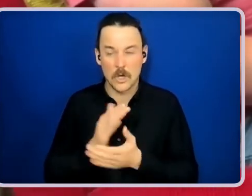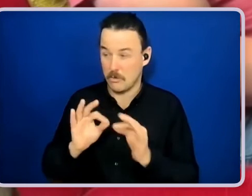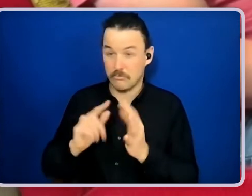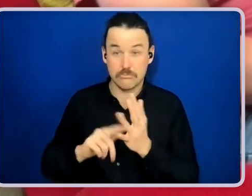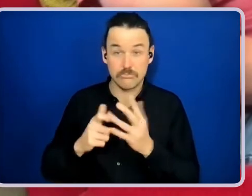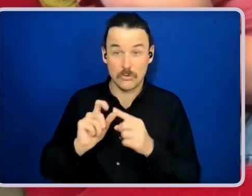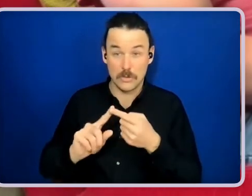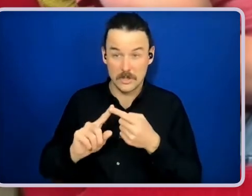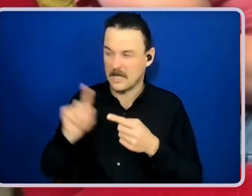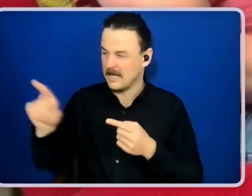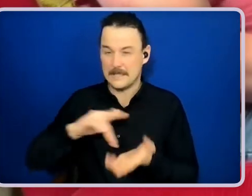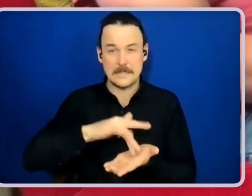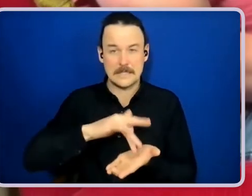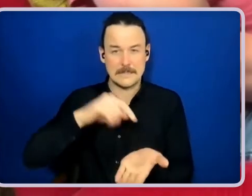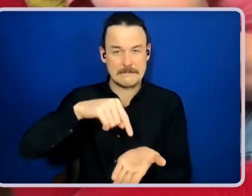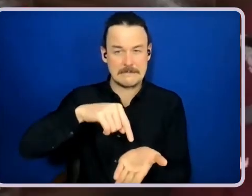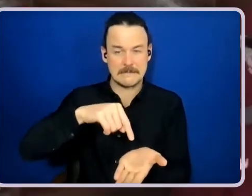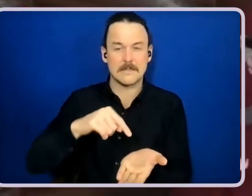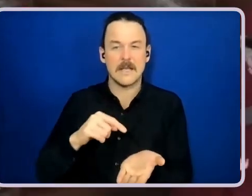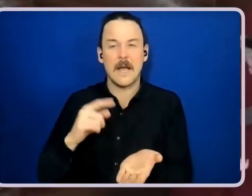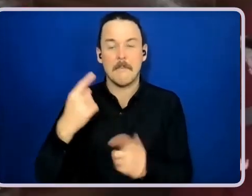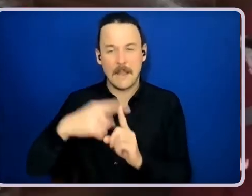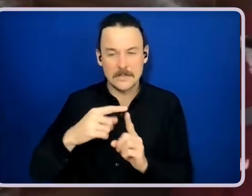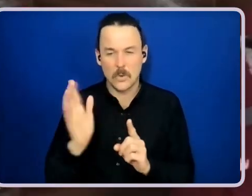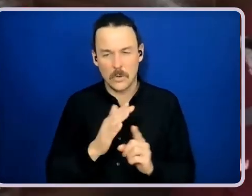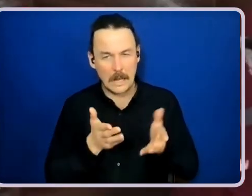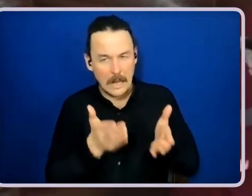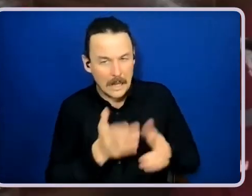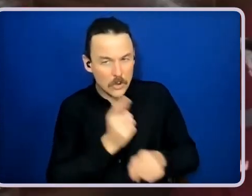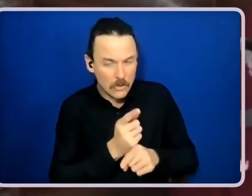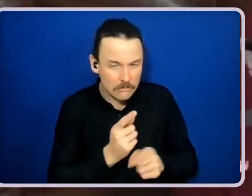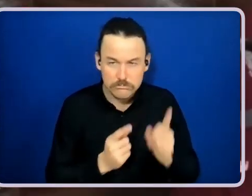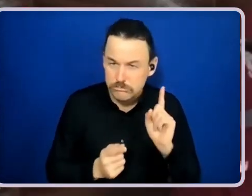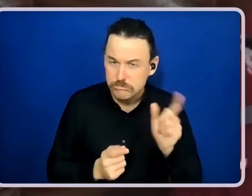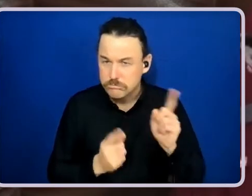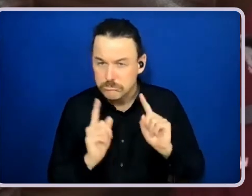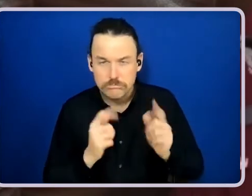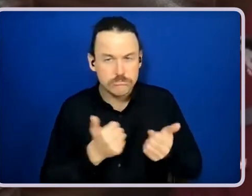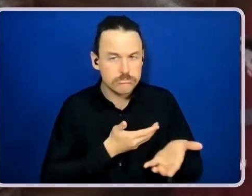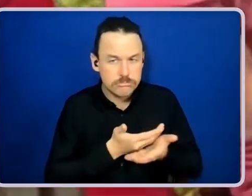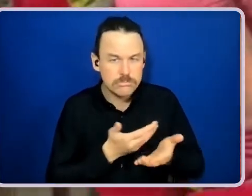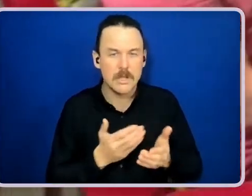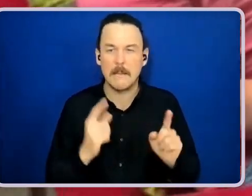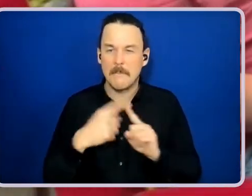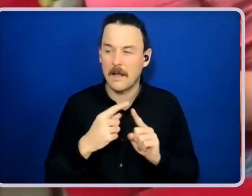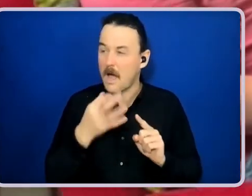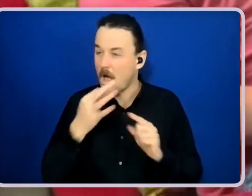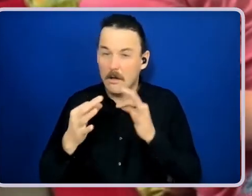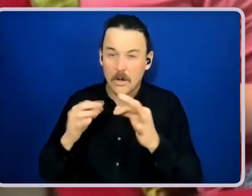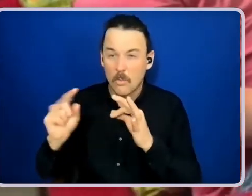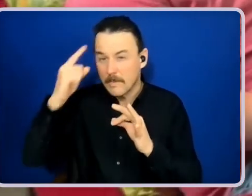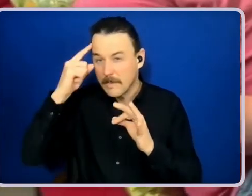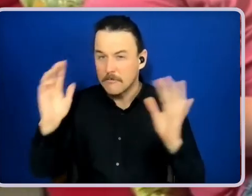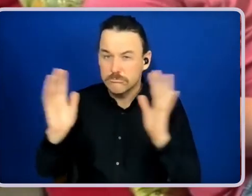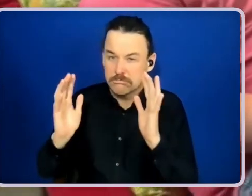to ask questions of the circle, to ensure that we're coming up with great ideas and suggestions, to keep the circle on track, to